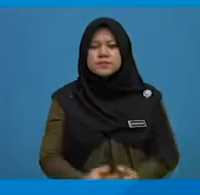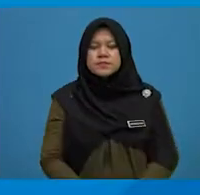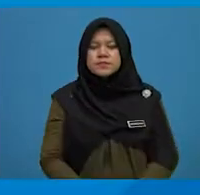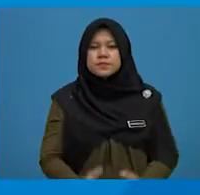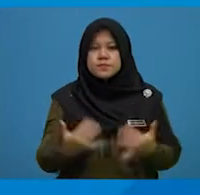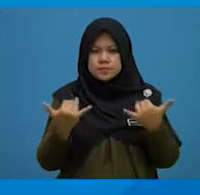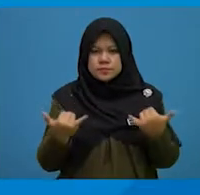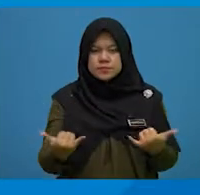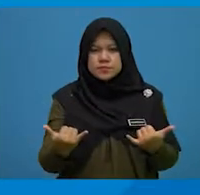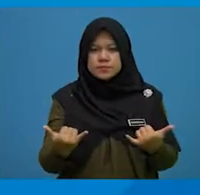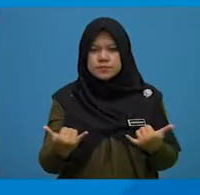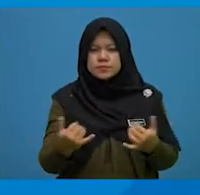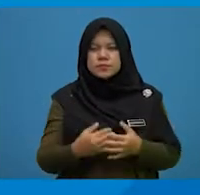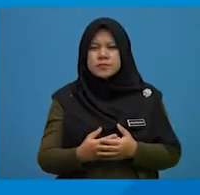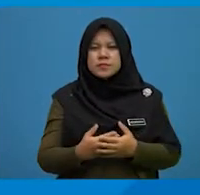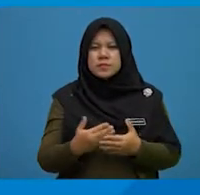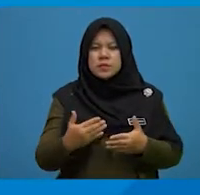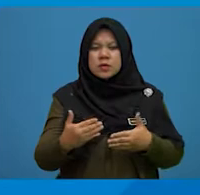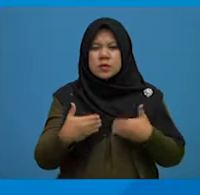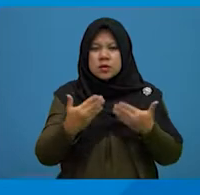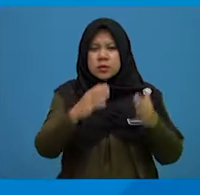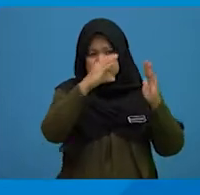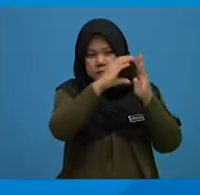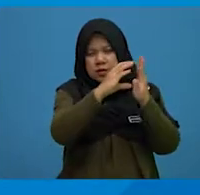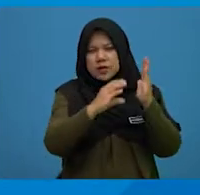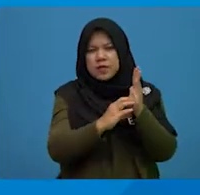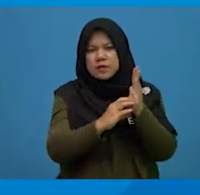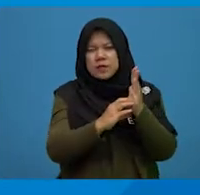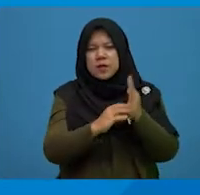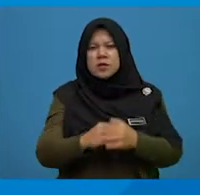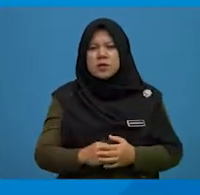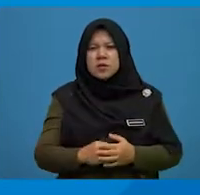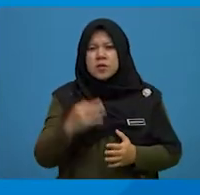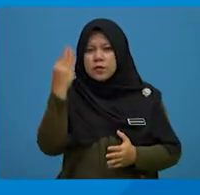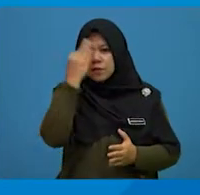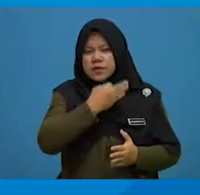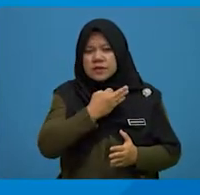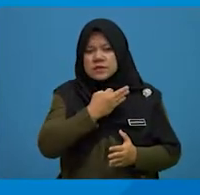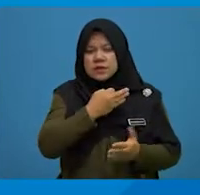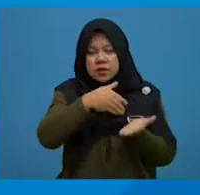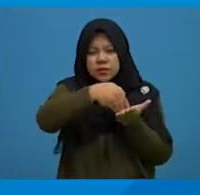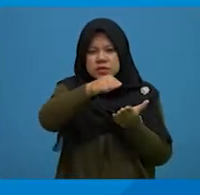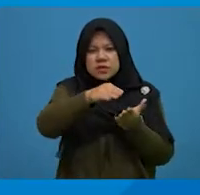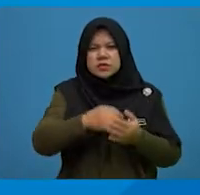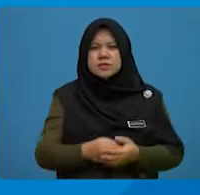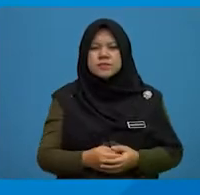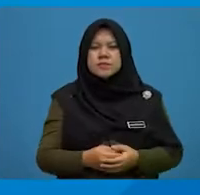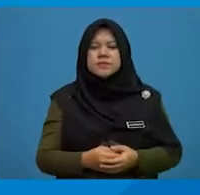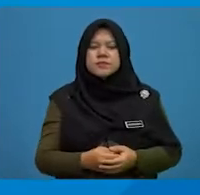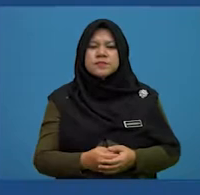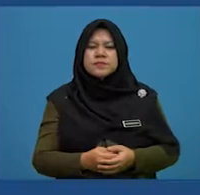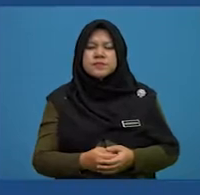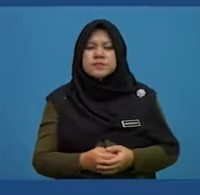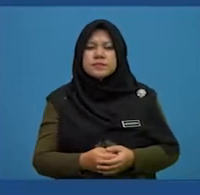Now, we will go through a paragraph about a study on facing rejection. Let's begin!